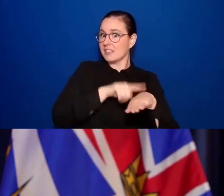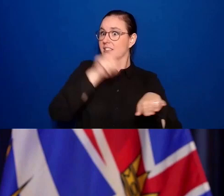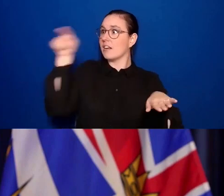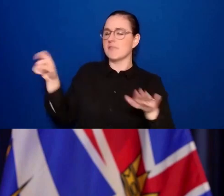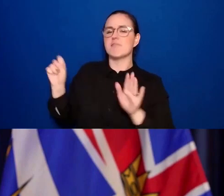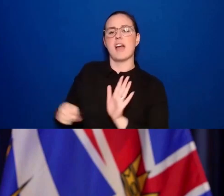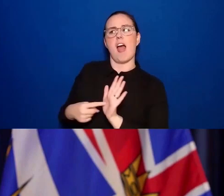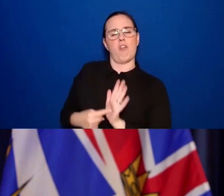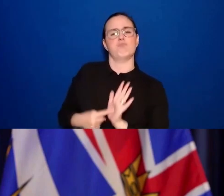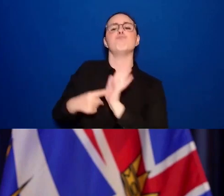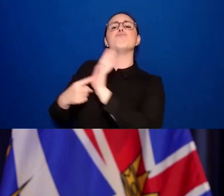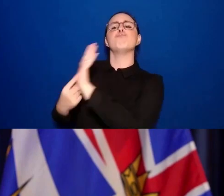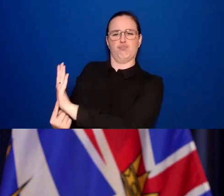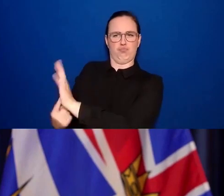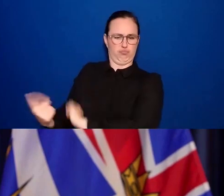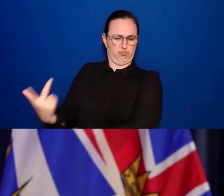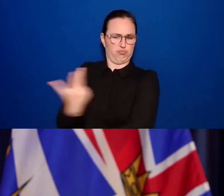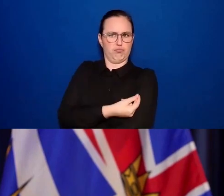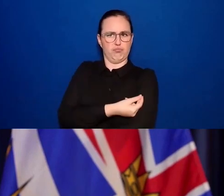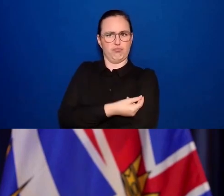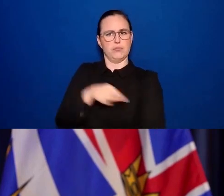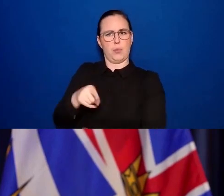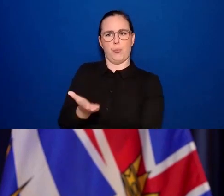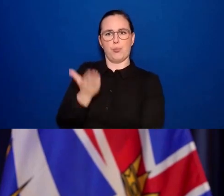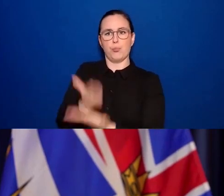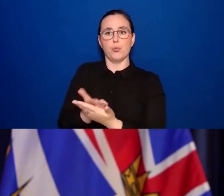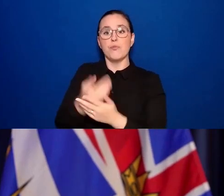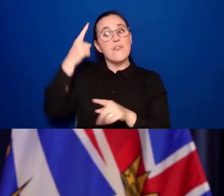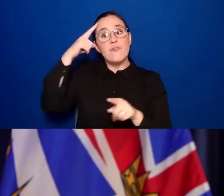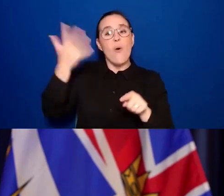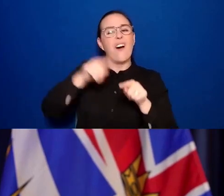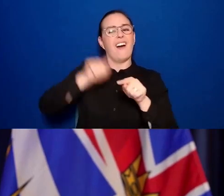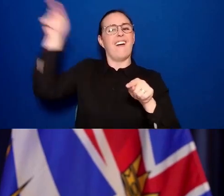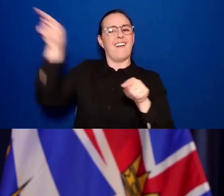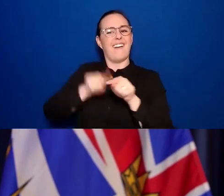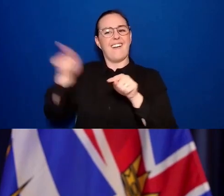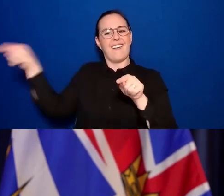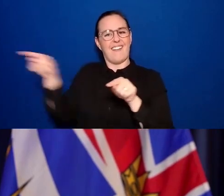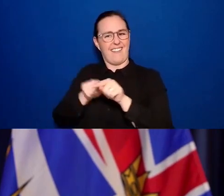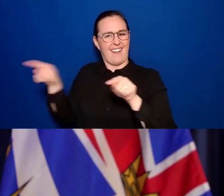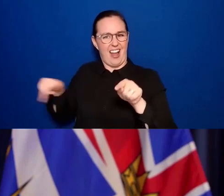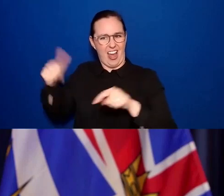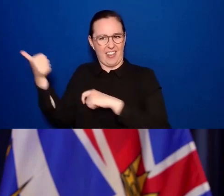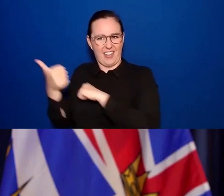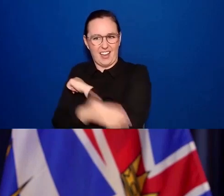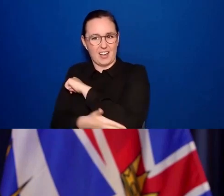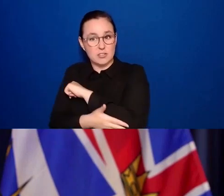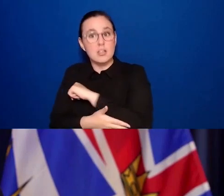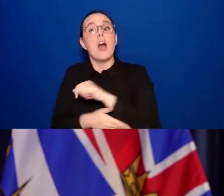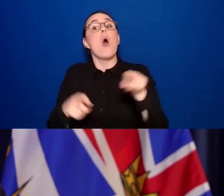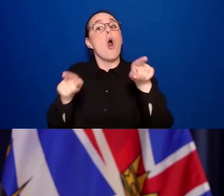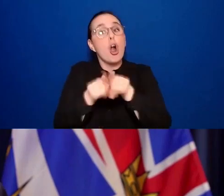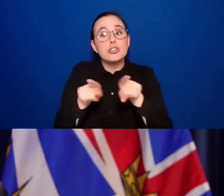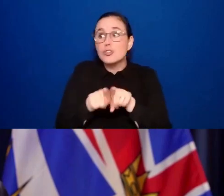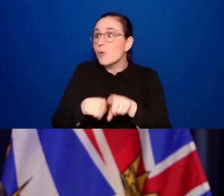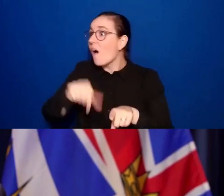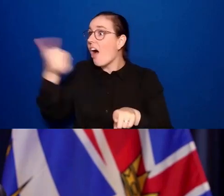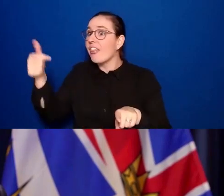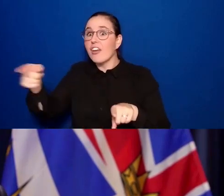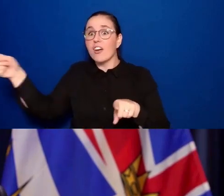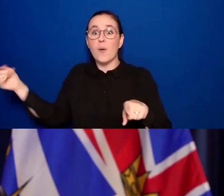able to prove that they have taken steps to protect themselves